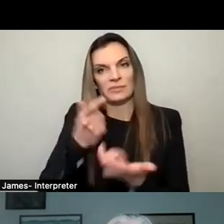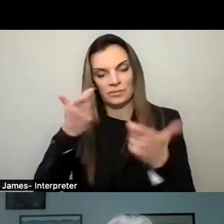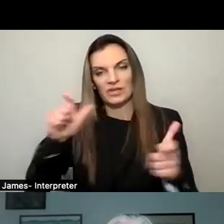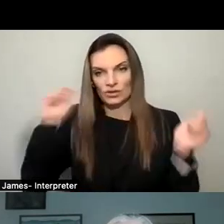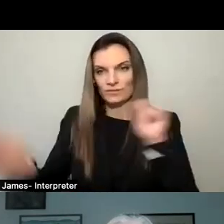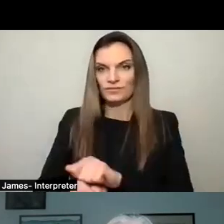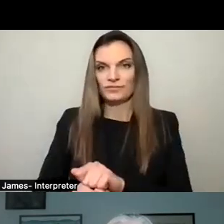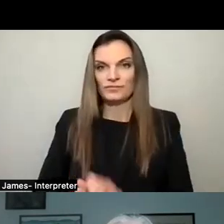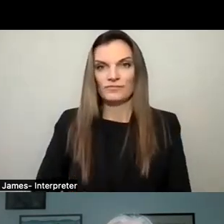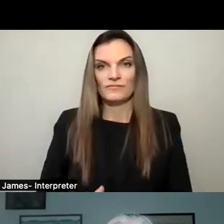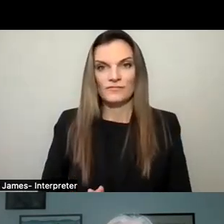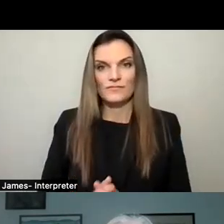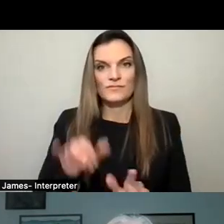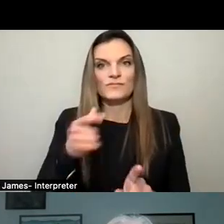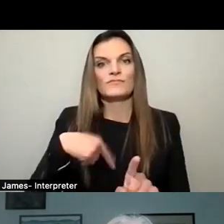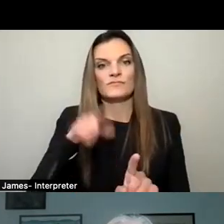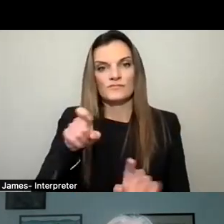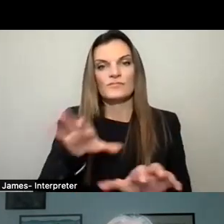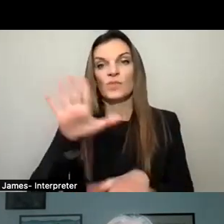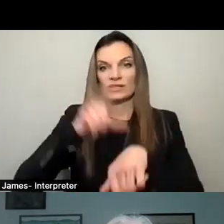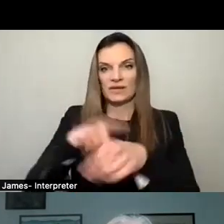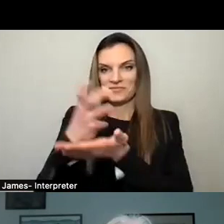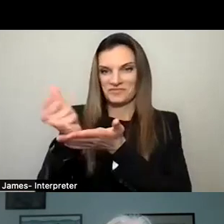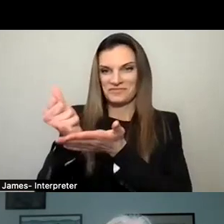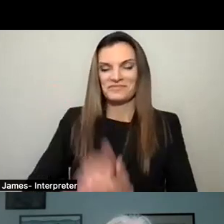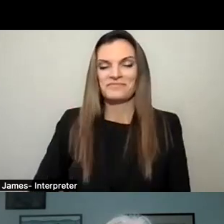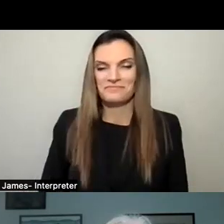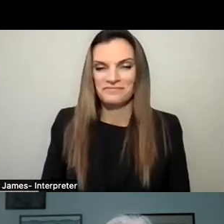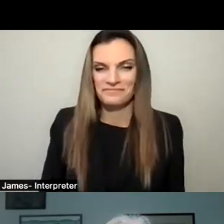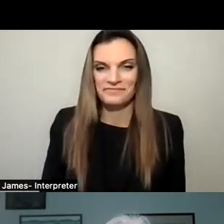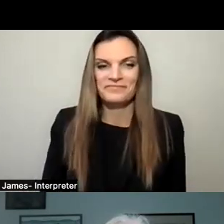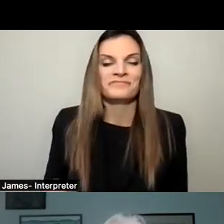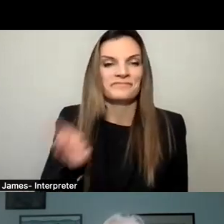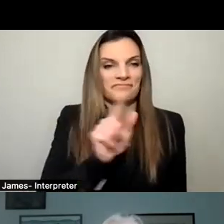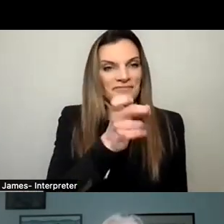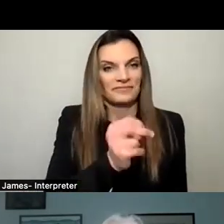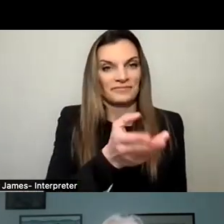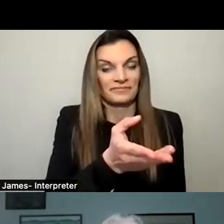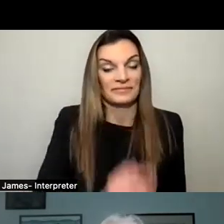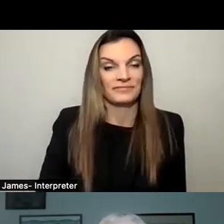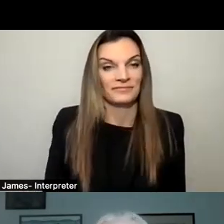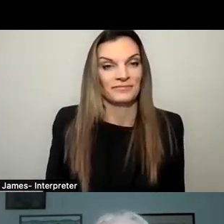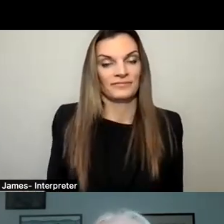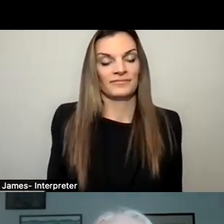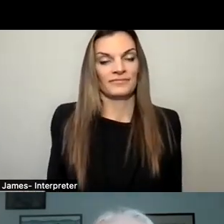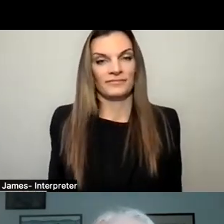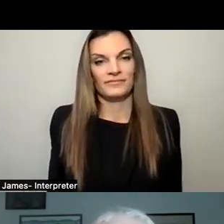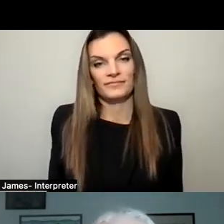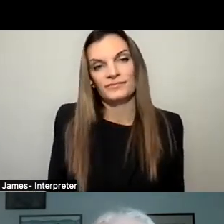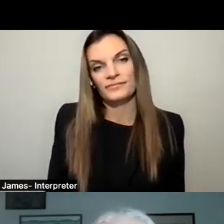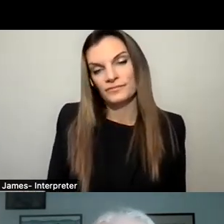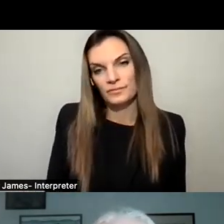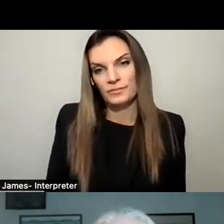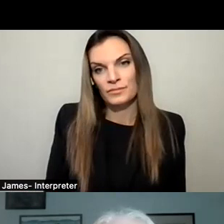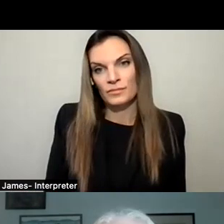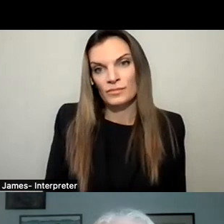changes. Those are things we should bring up. Your time is up, Martin. Thank you. Ken, the development at Edge on Hudson, what mechanisms